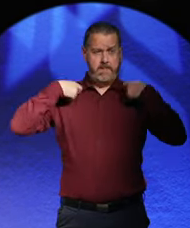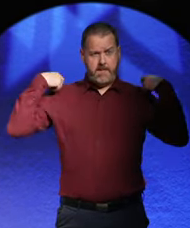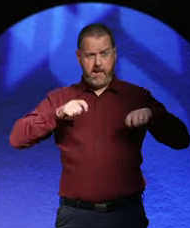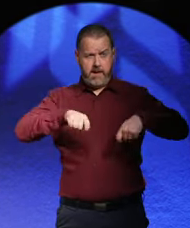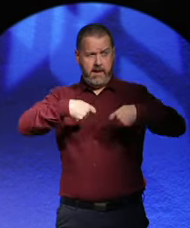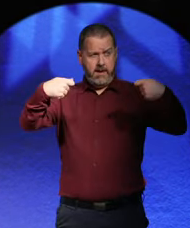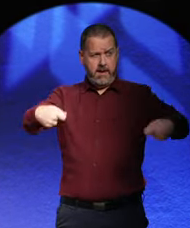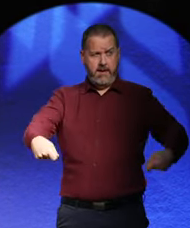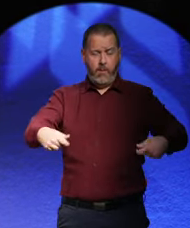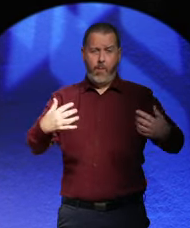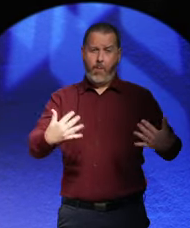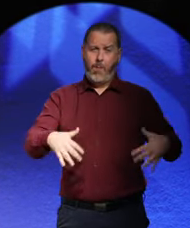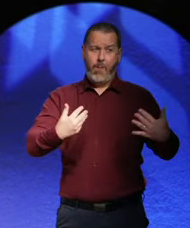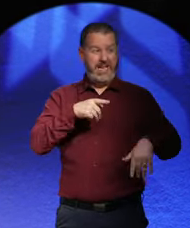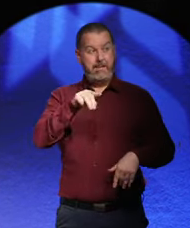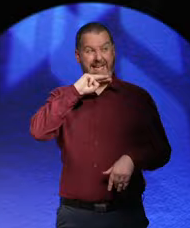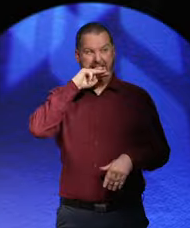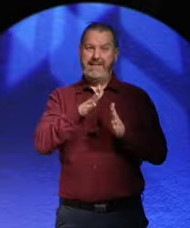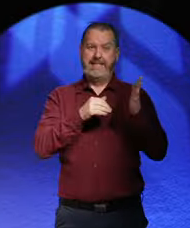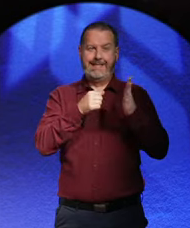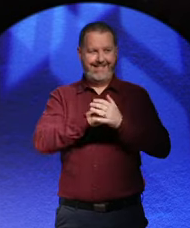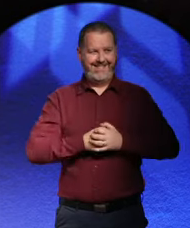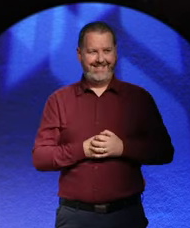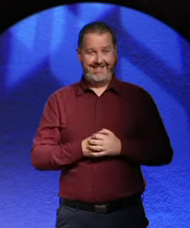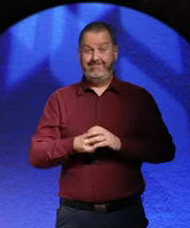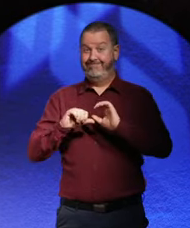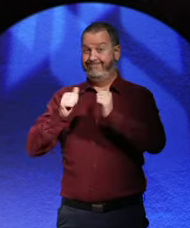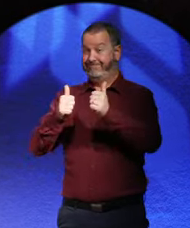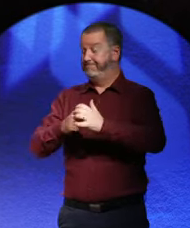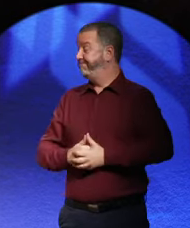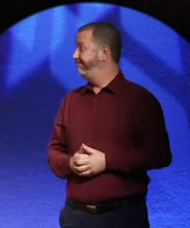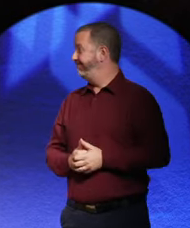Hello. Good evening.